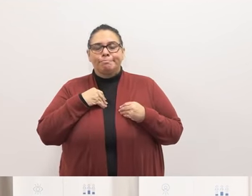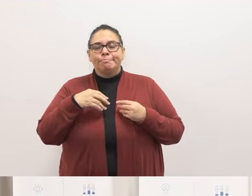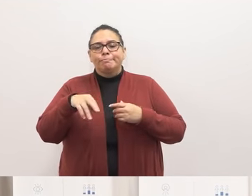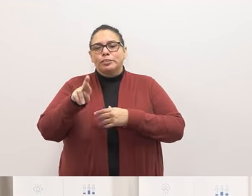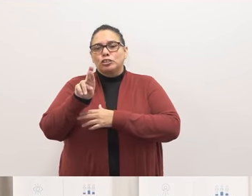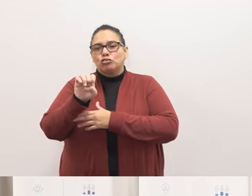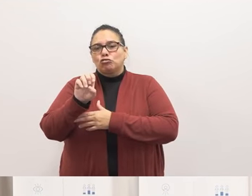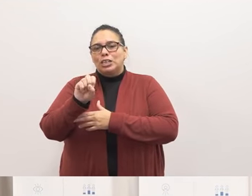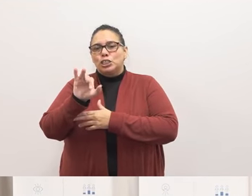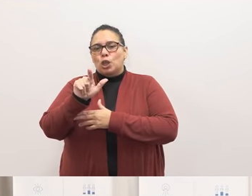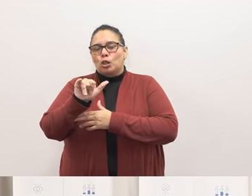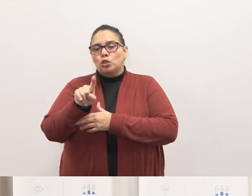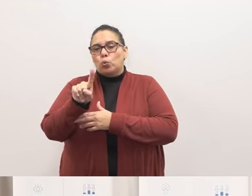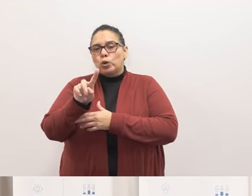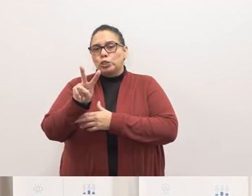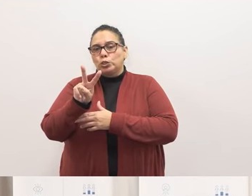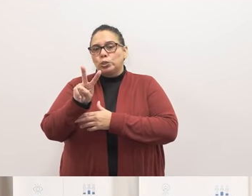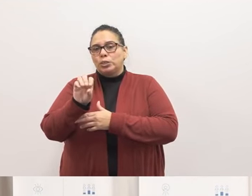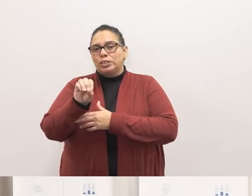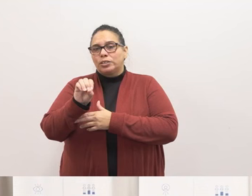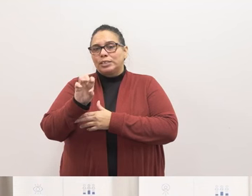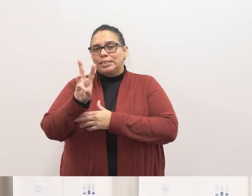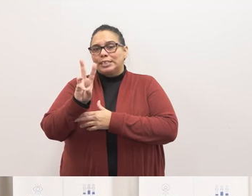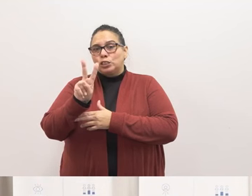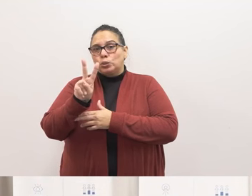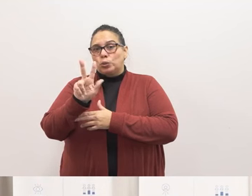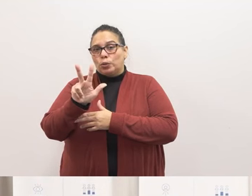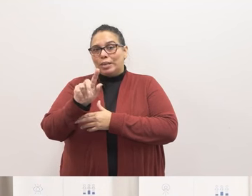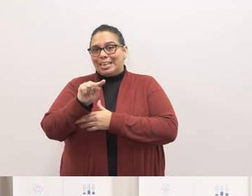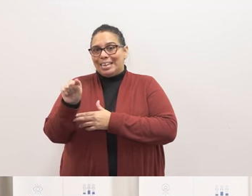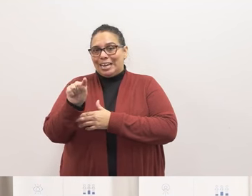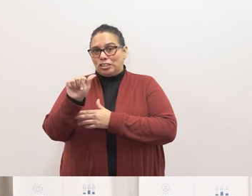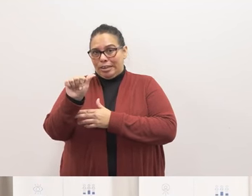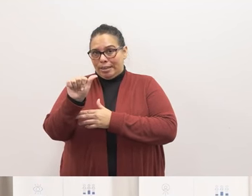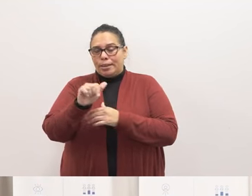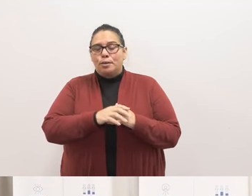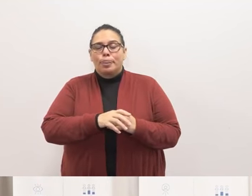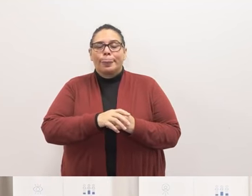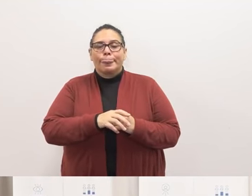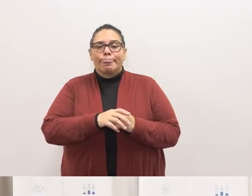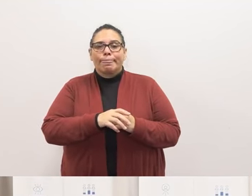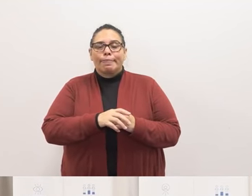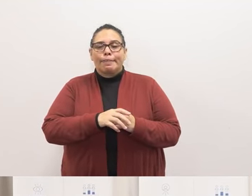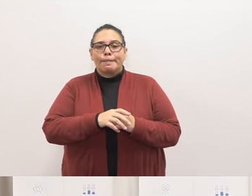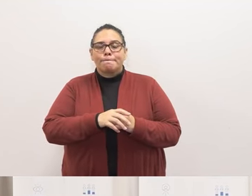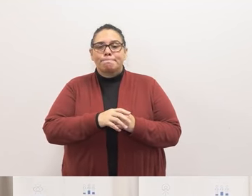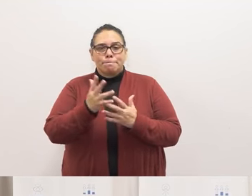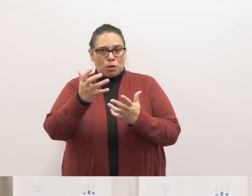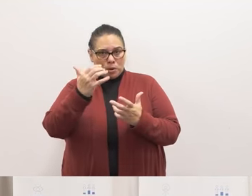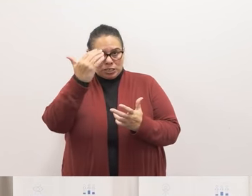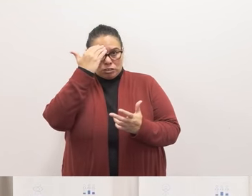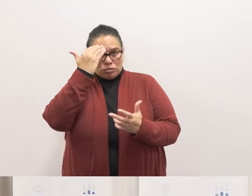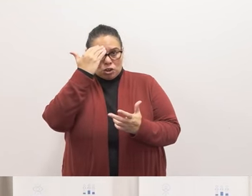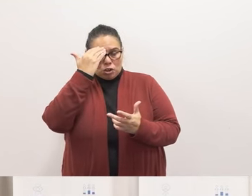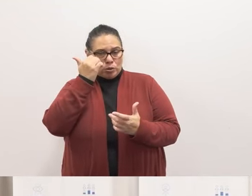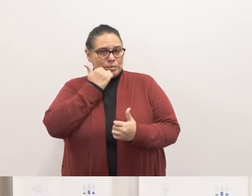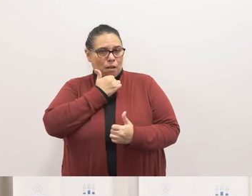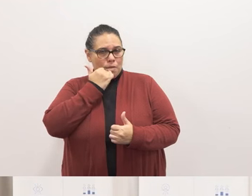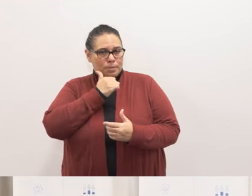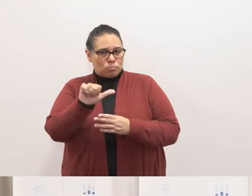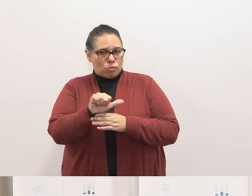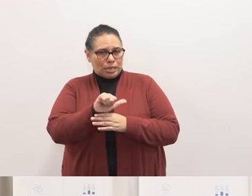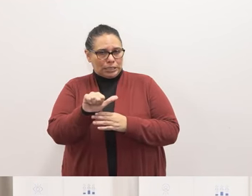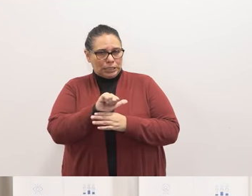120623-a just I like to know if it's a common practice